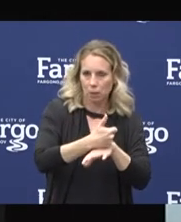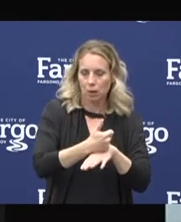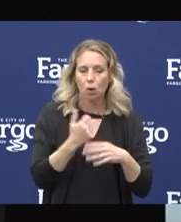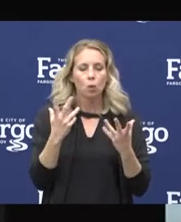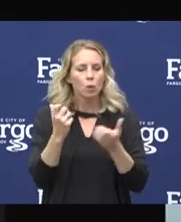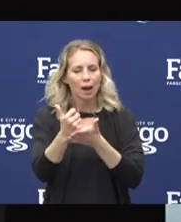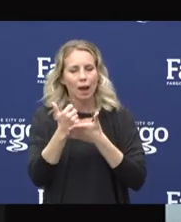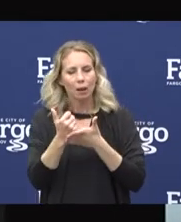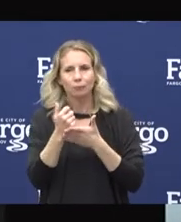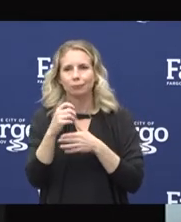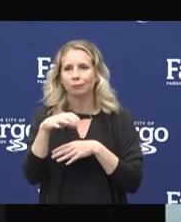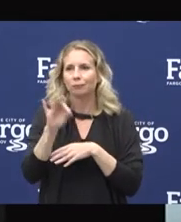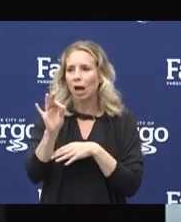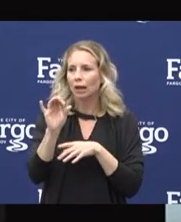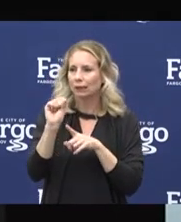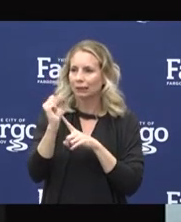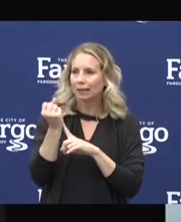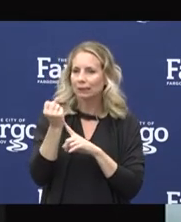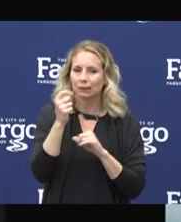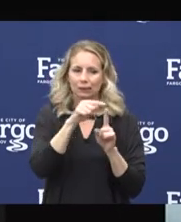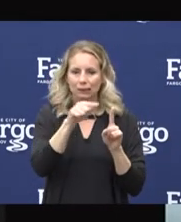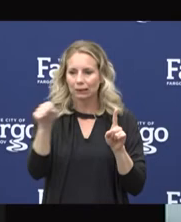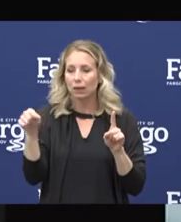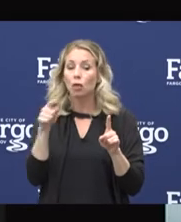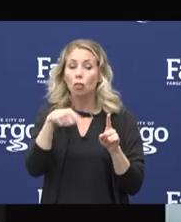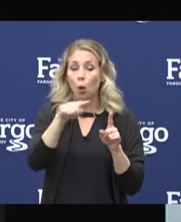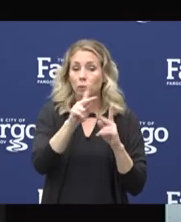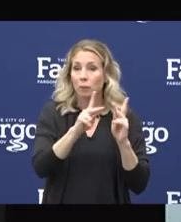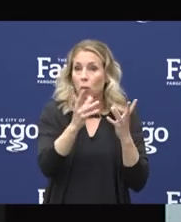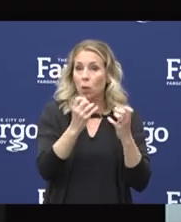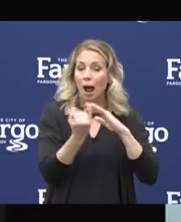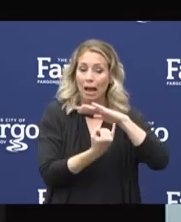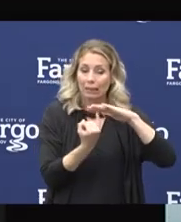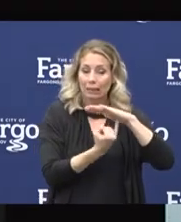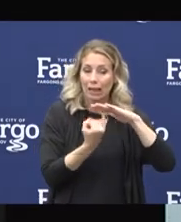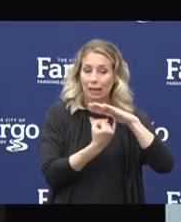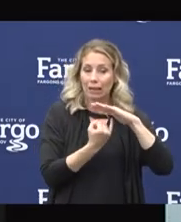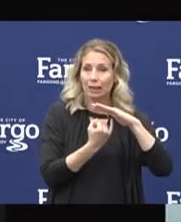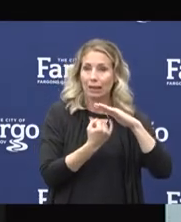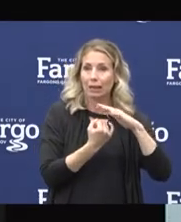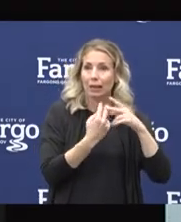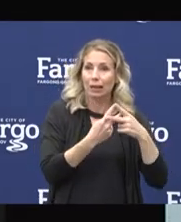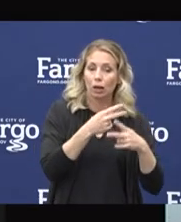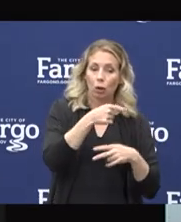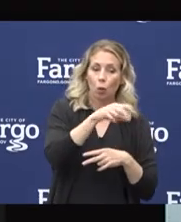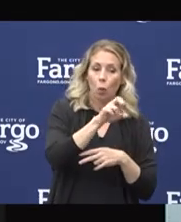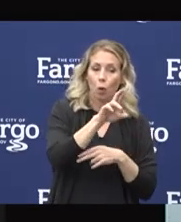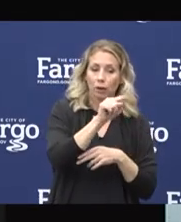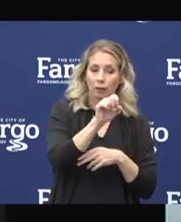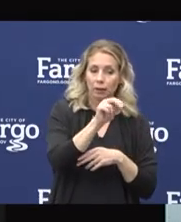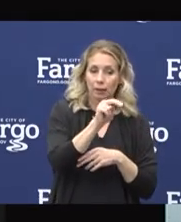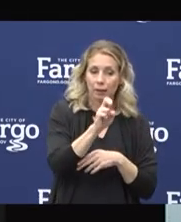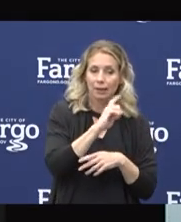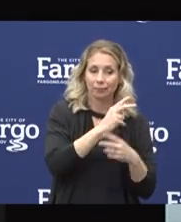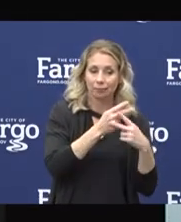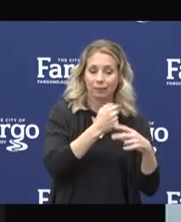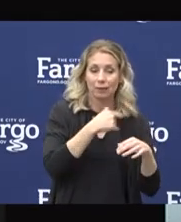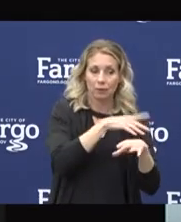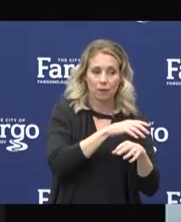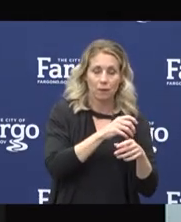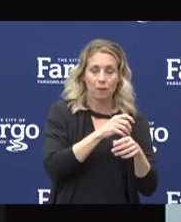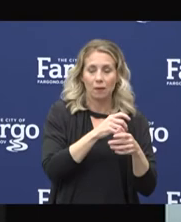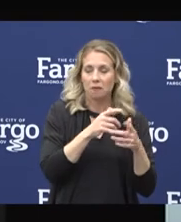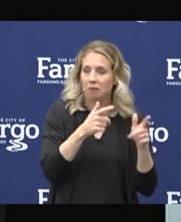find these cases, and we want to get these people isolated and quarantined as quickly as possible just so that we can stop the spread and